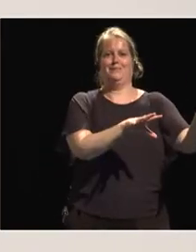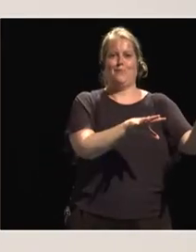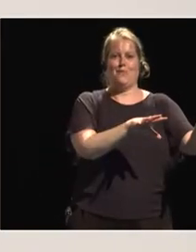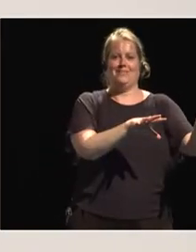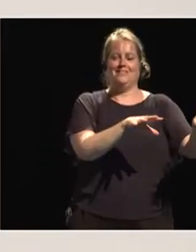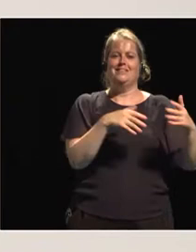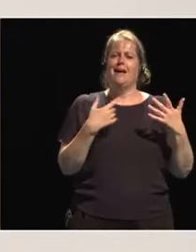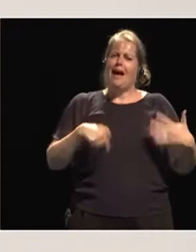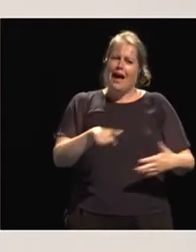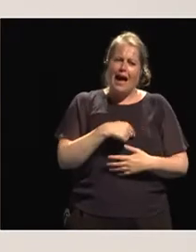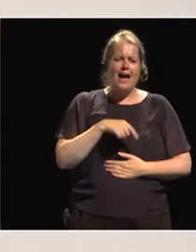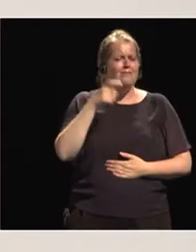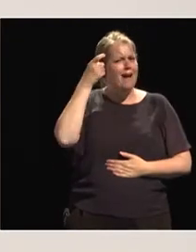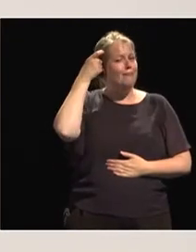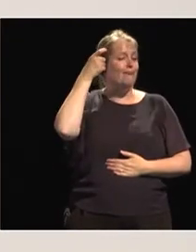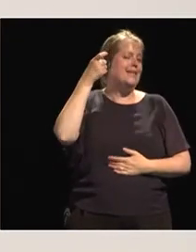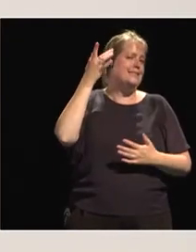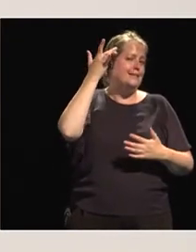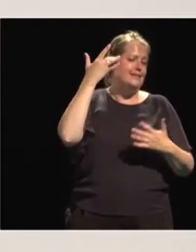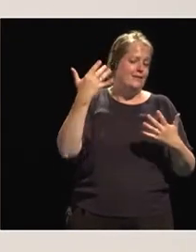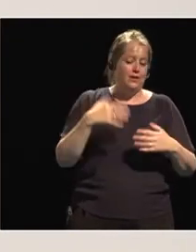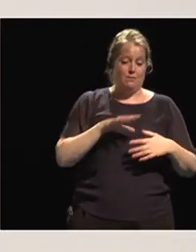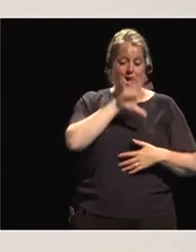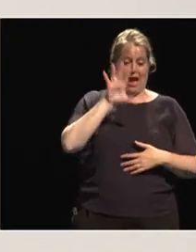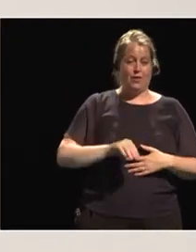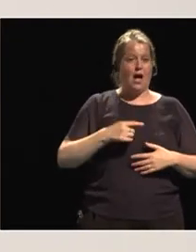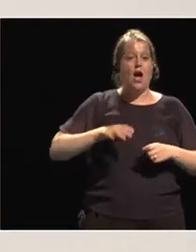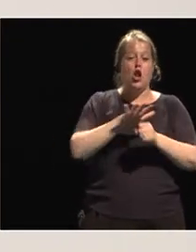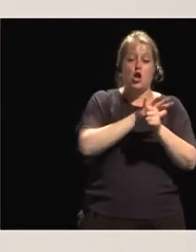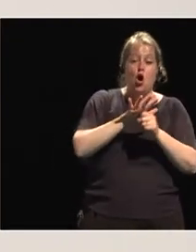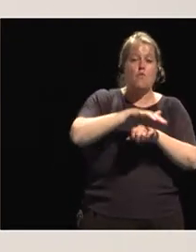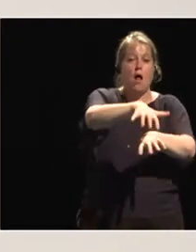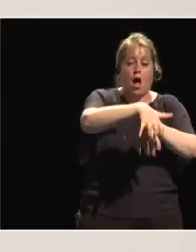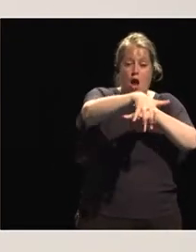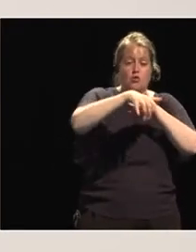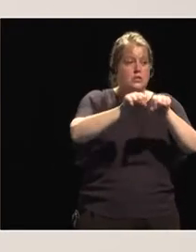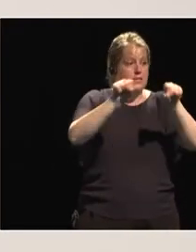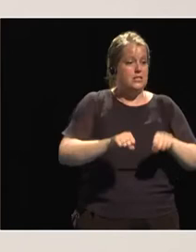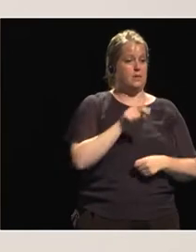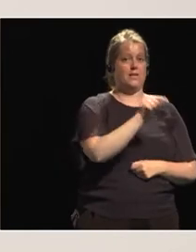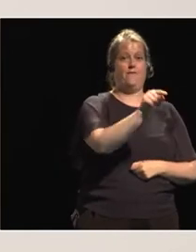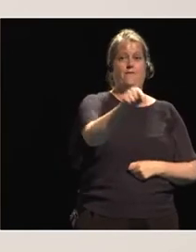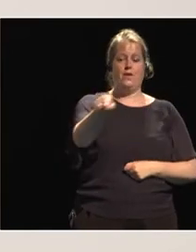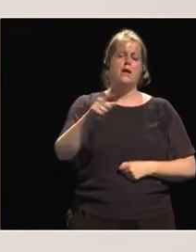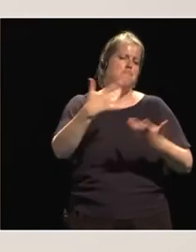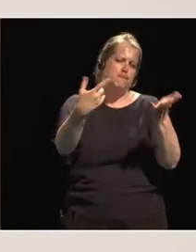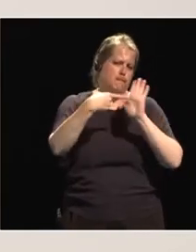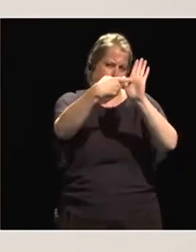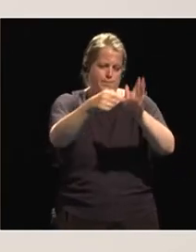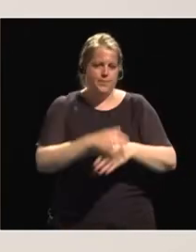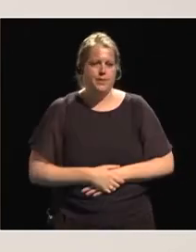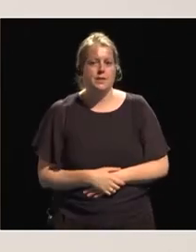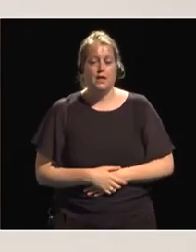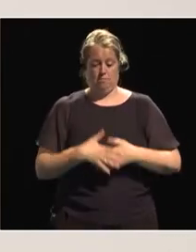reason, because Africa, we use local agriculture systems. I'll give you from my example. I